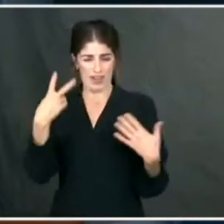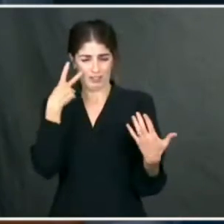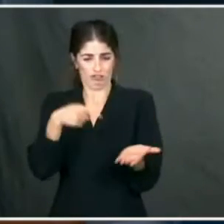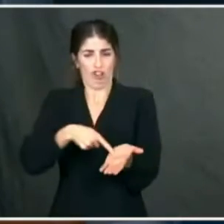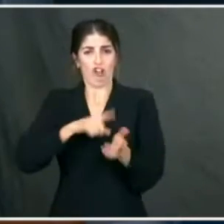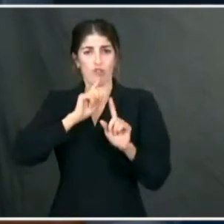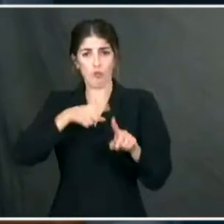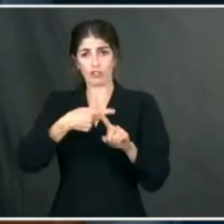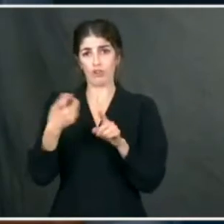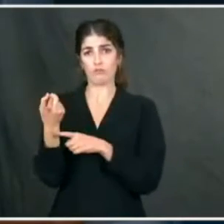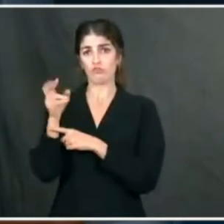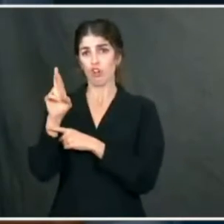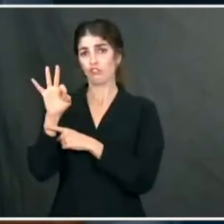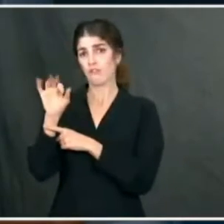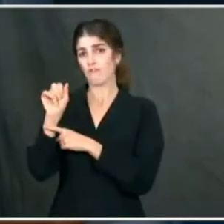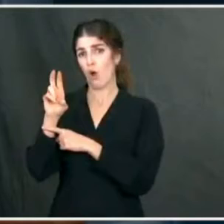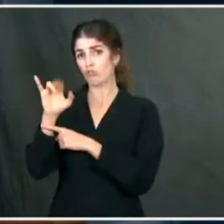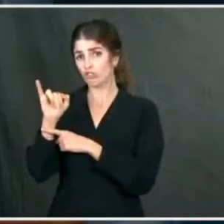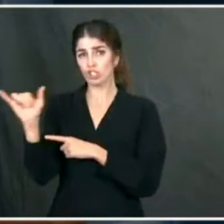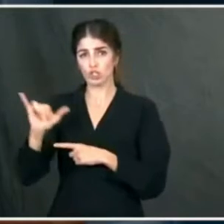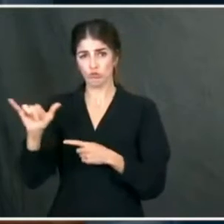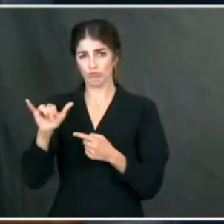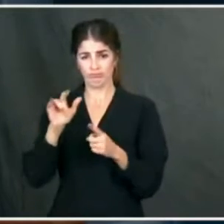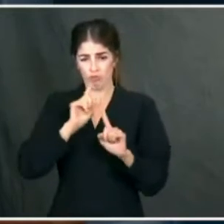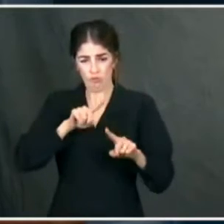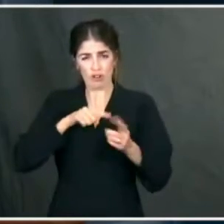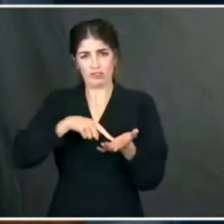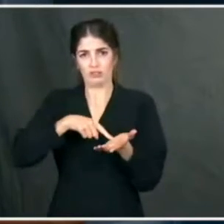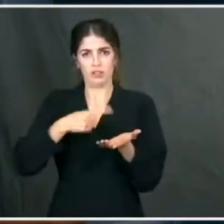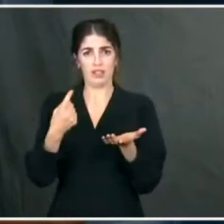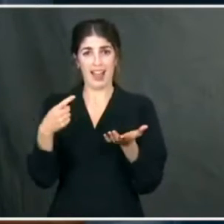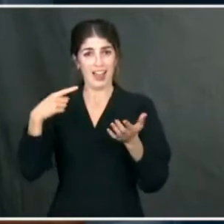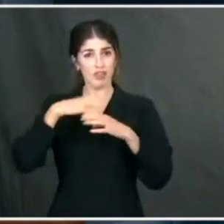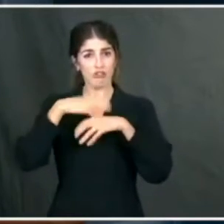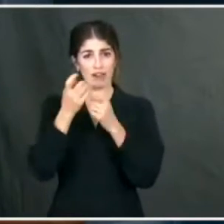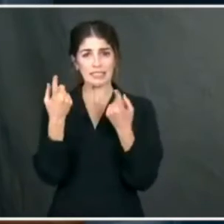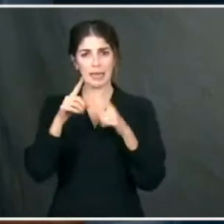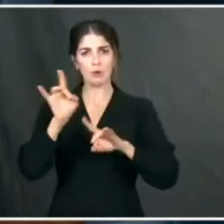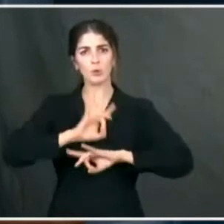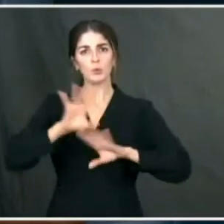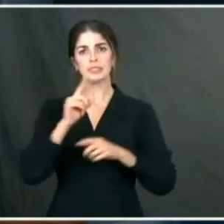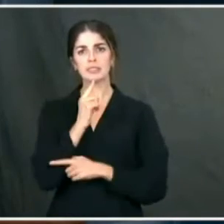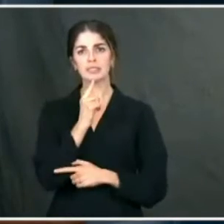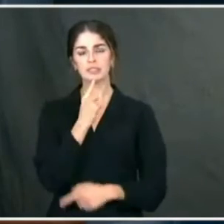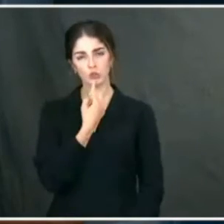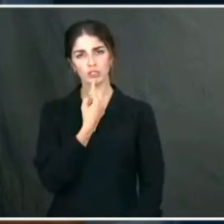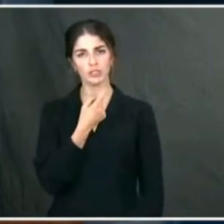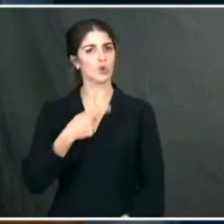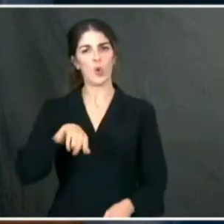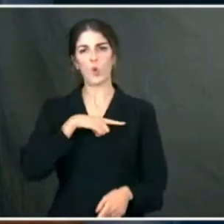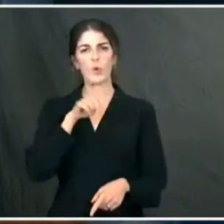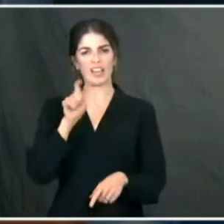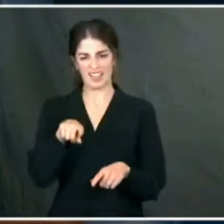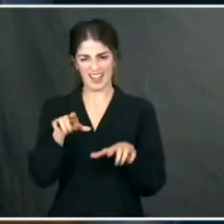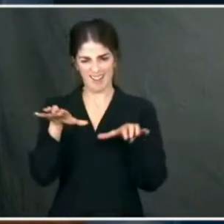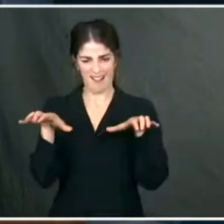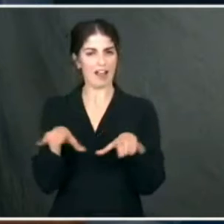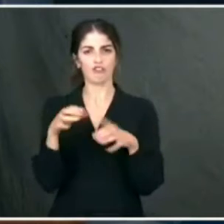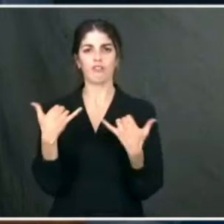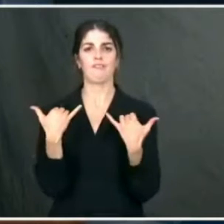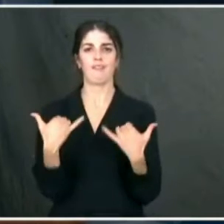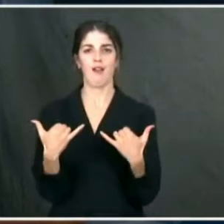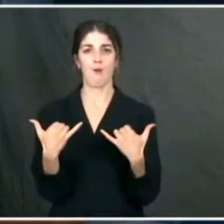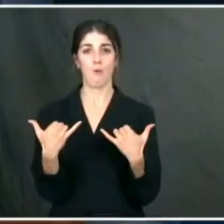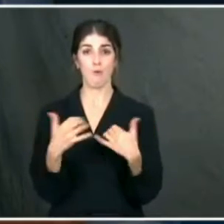reports from Dr. Fauci just a few minutes ago, this crisis is dire and it requires immediate action, and we hope and